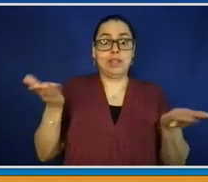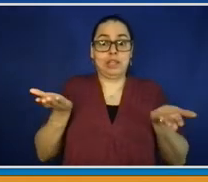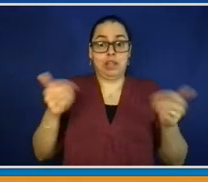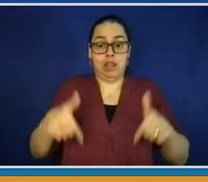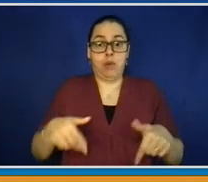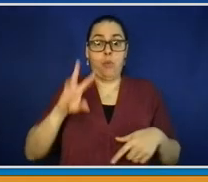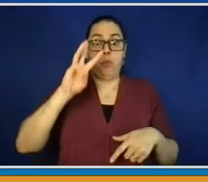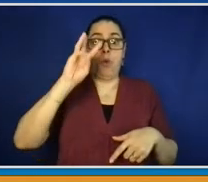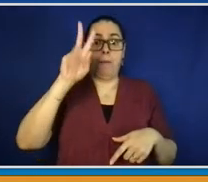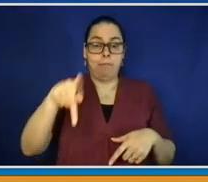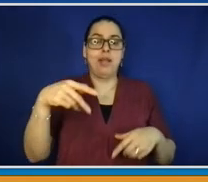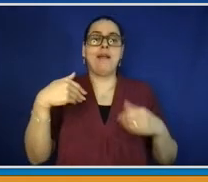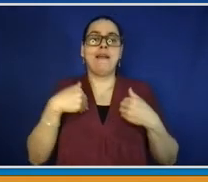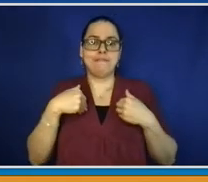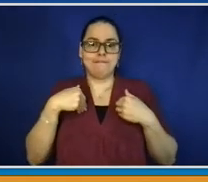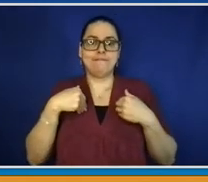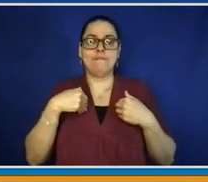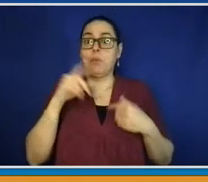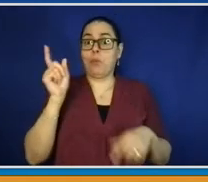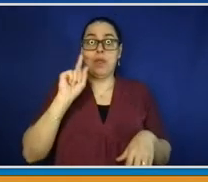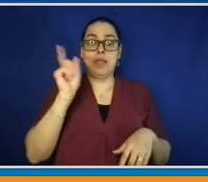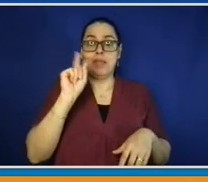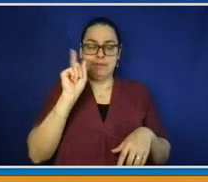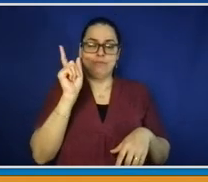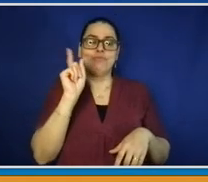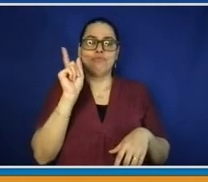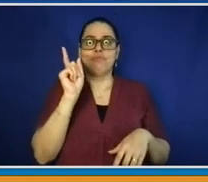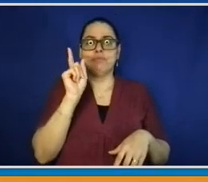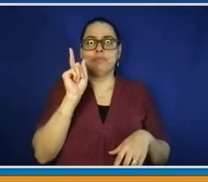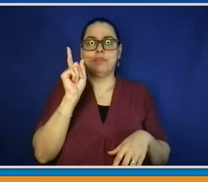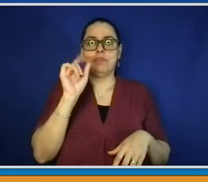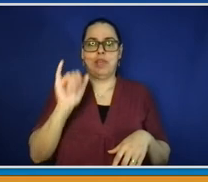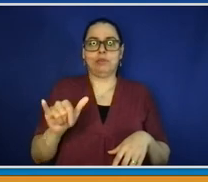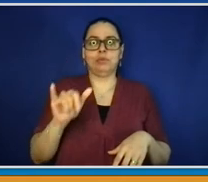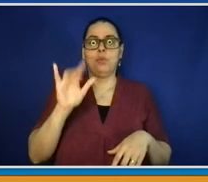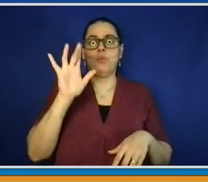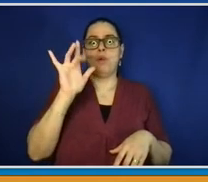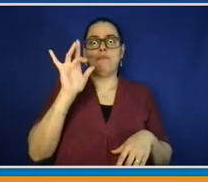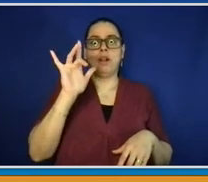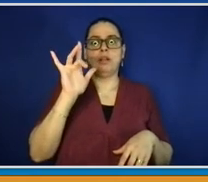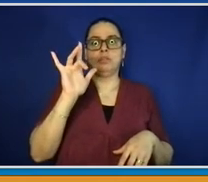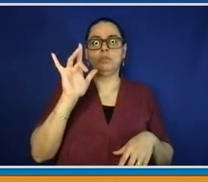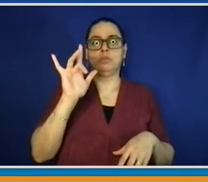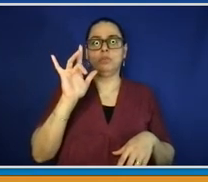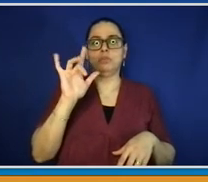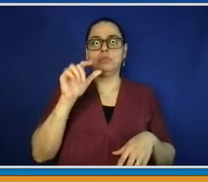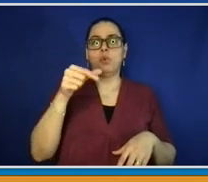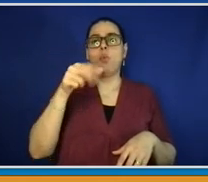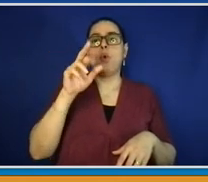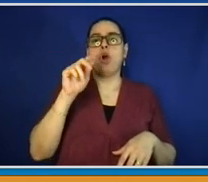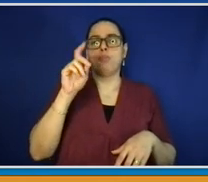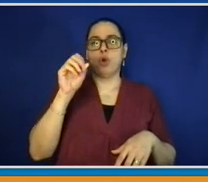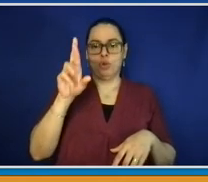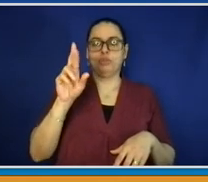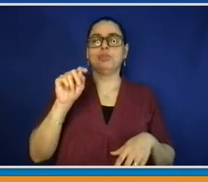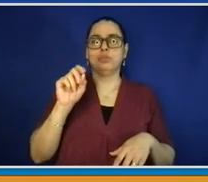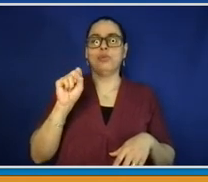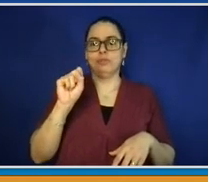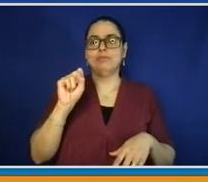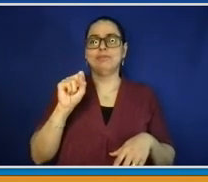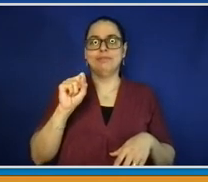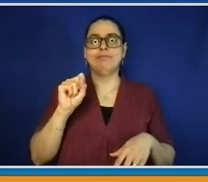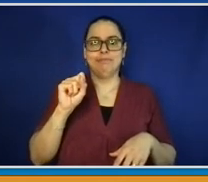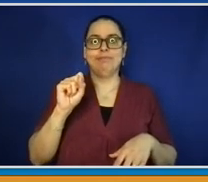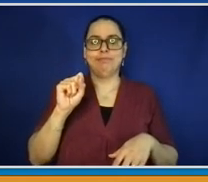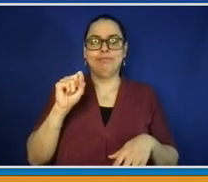25 Quarropus Street, which is right nearby. And Yonkers, of course, our largest community with the greatest population. It has three locations